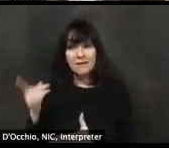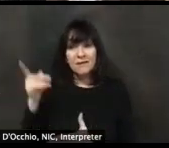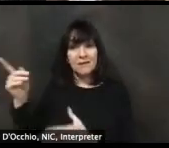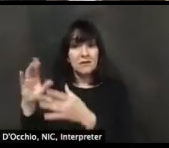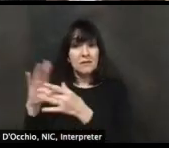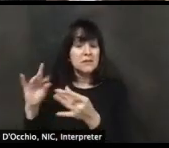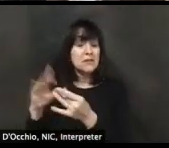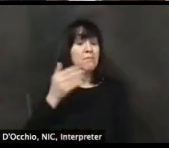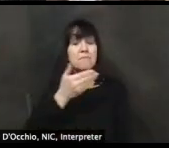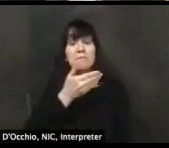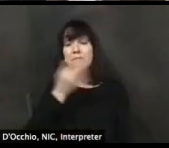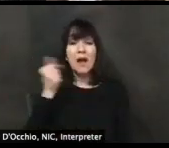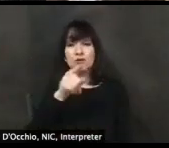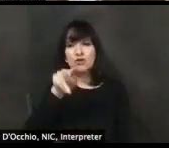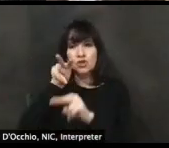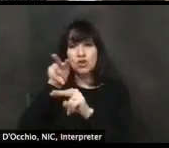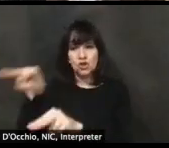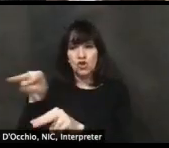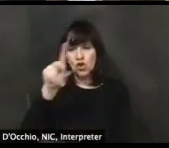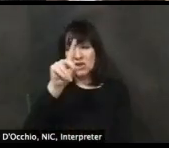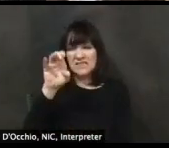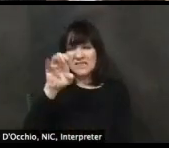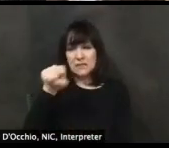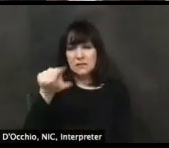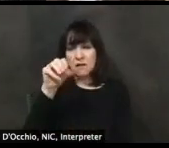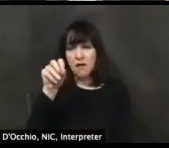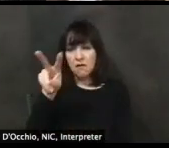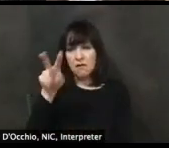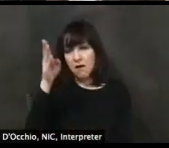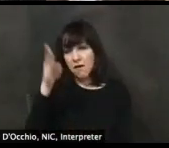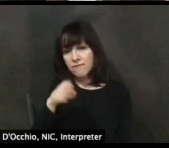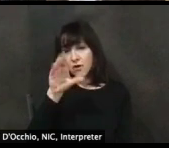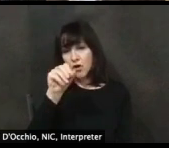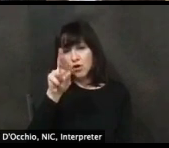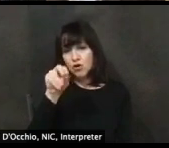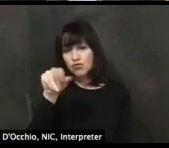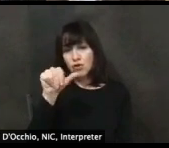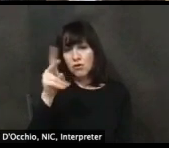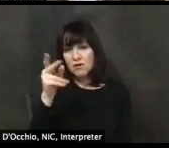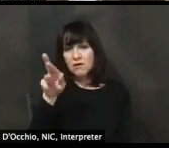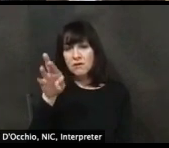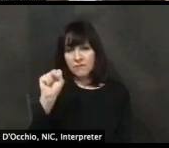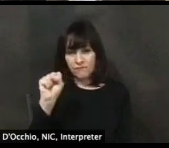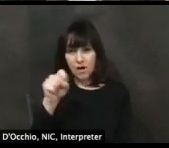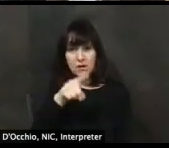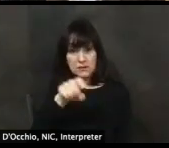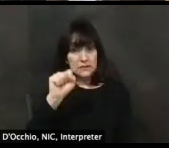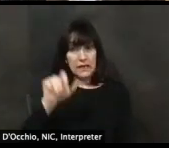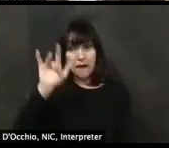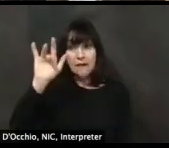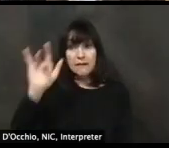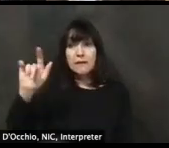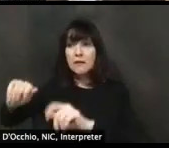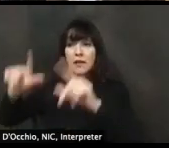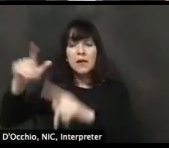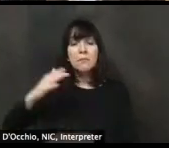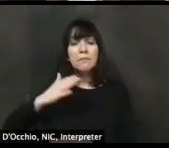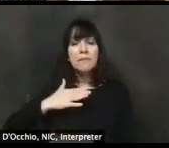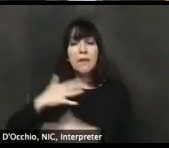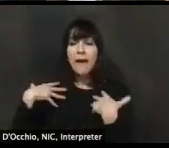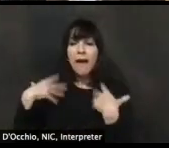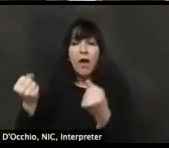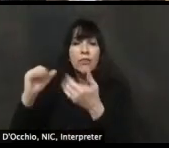.gov backslash coronavirus now, and just click on, um, healthy communities from there. And there's